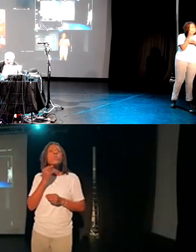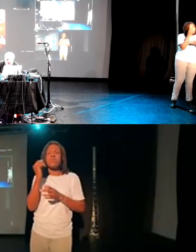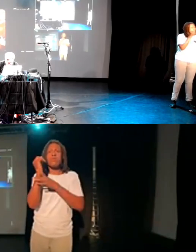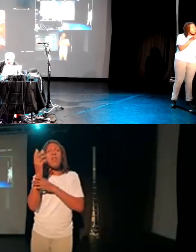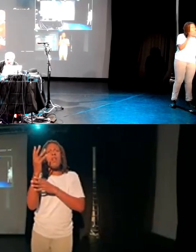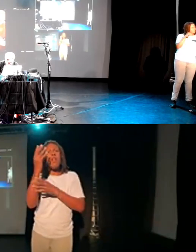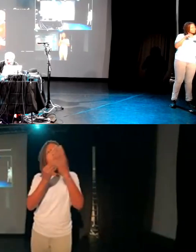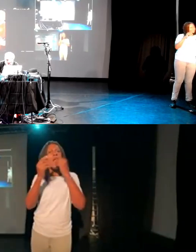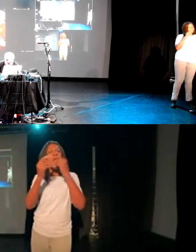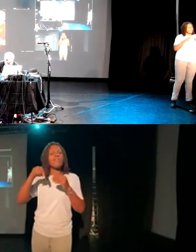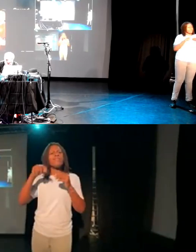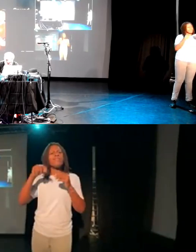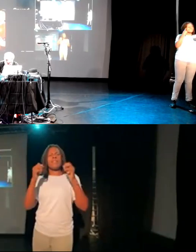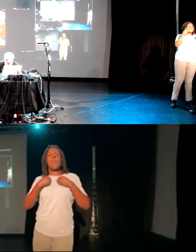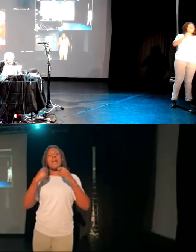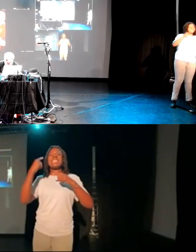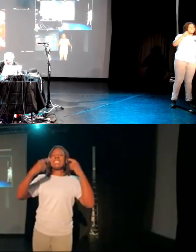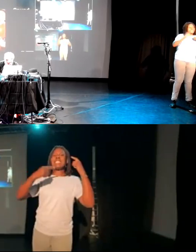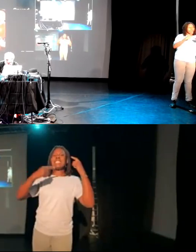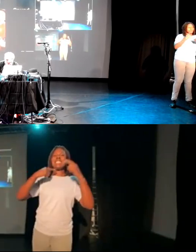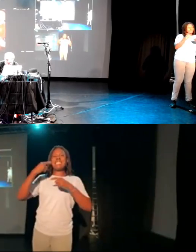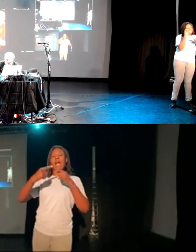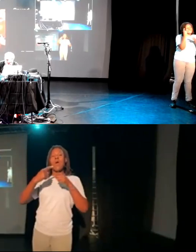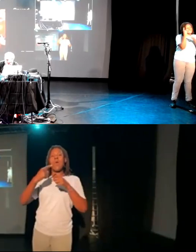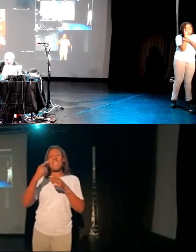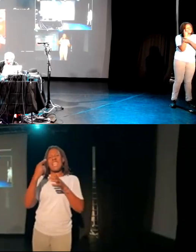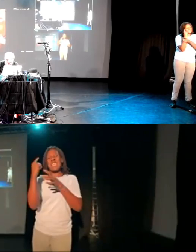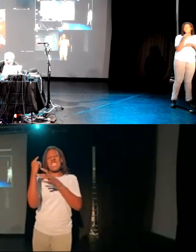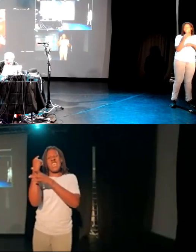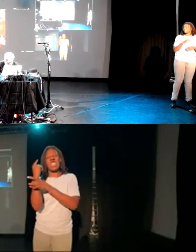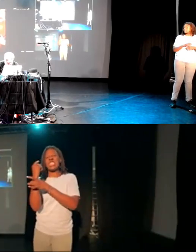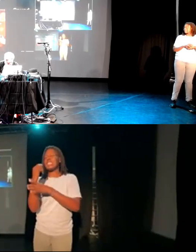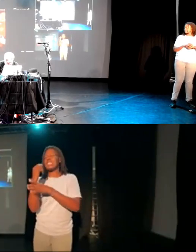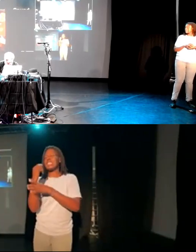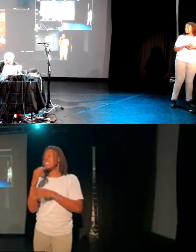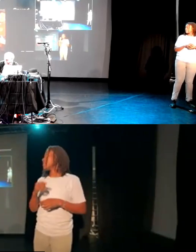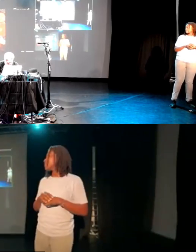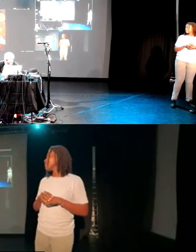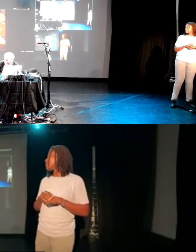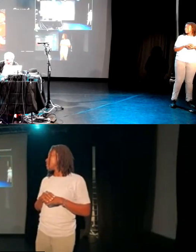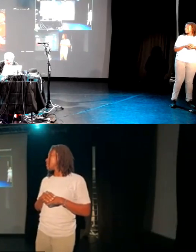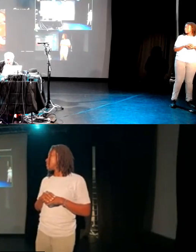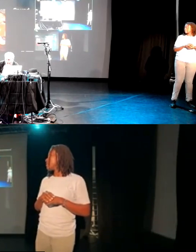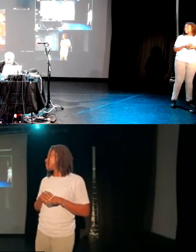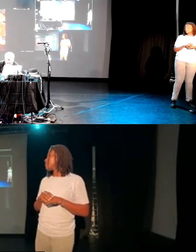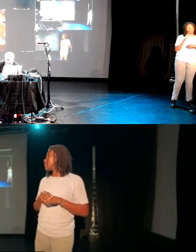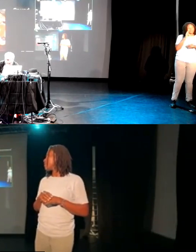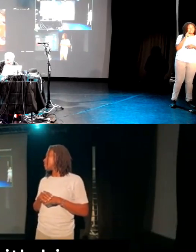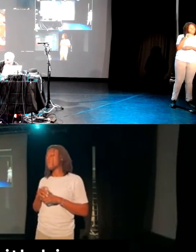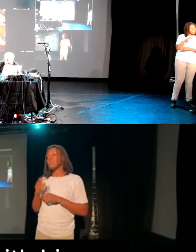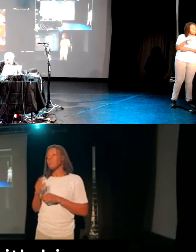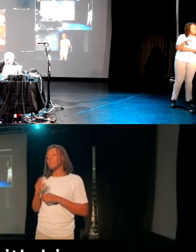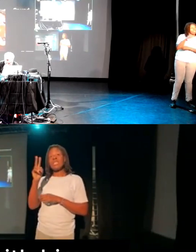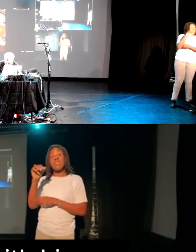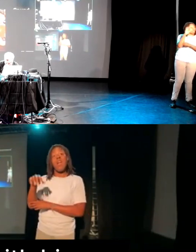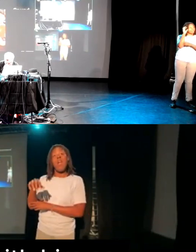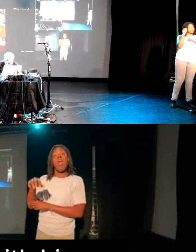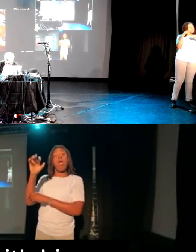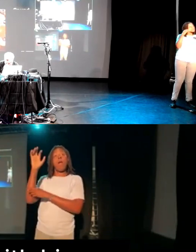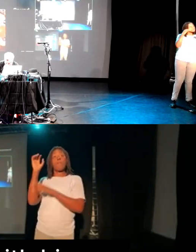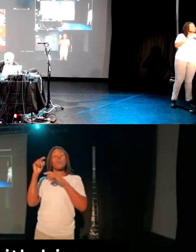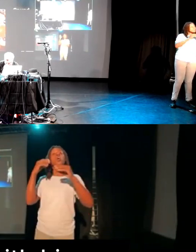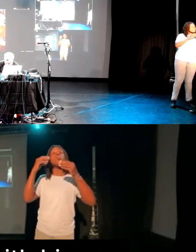by lifting his hand up and practicing with this. So it's a selection of short videos. And we're trying different